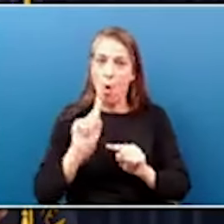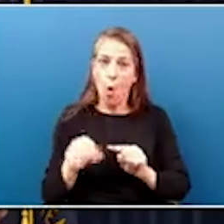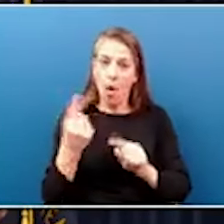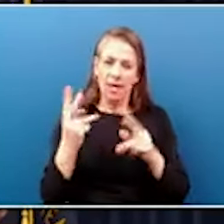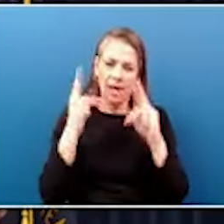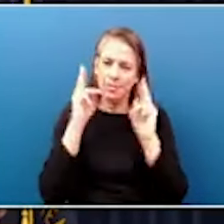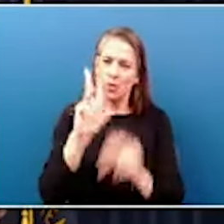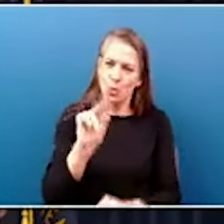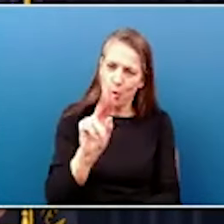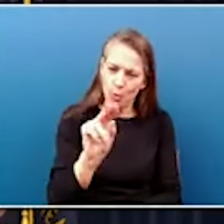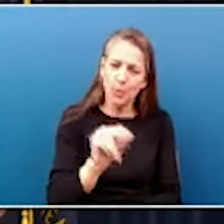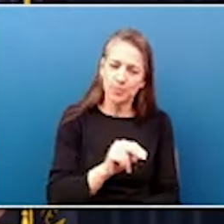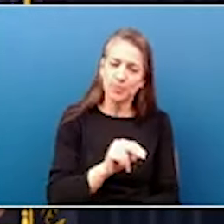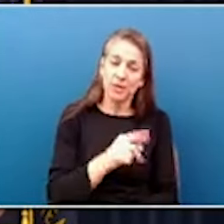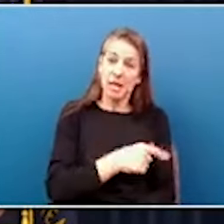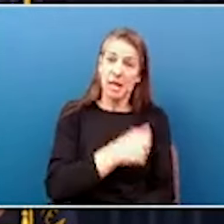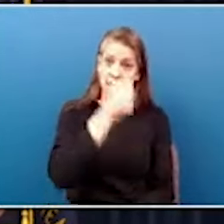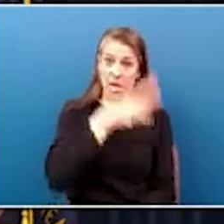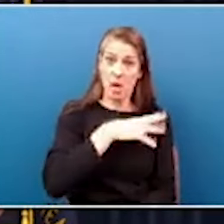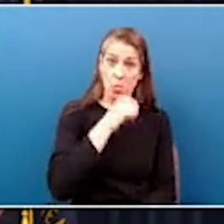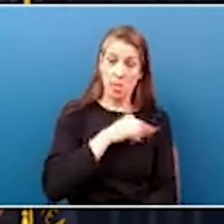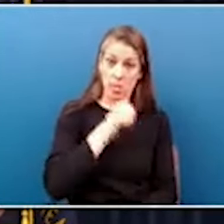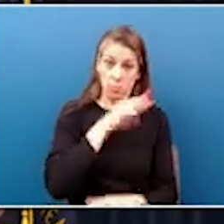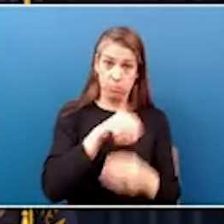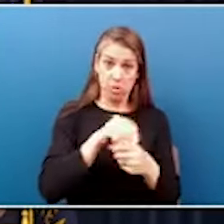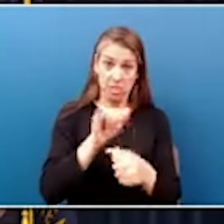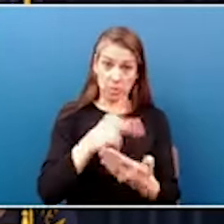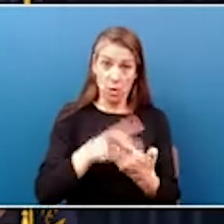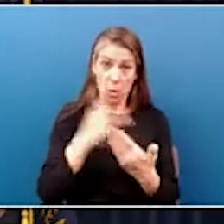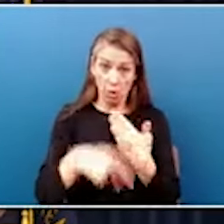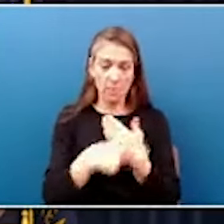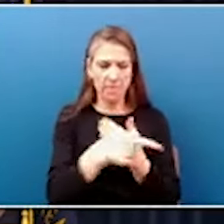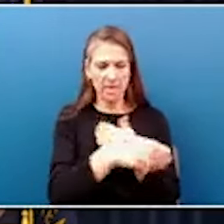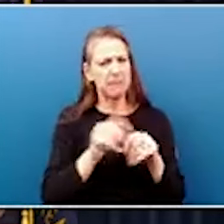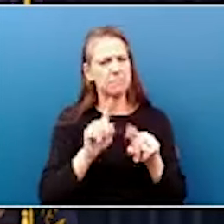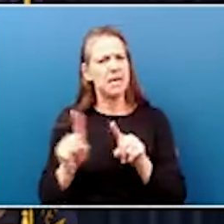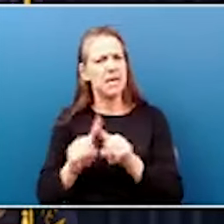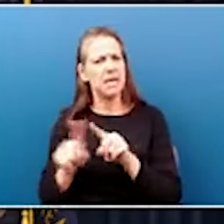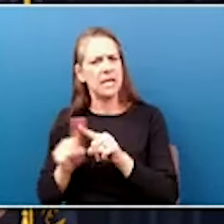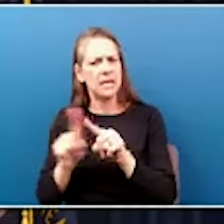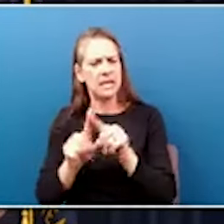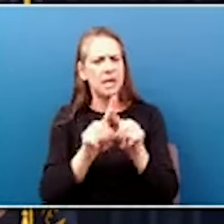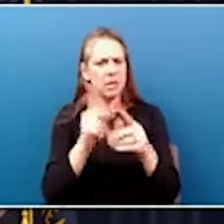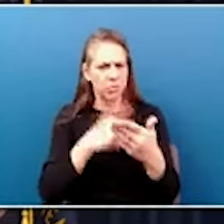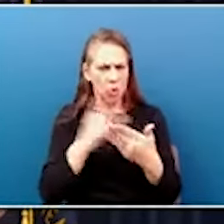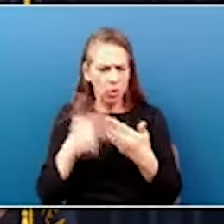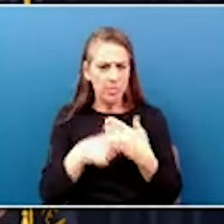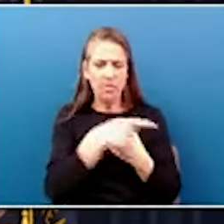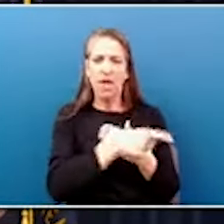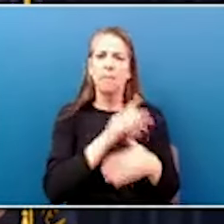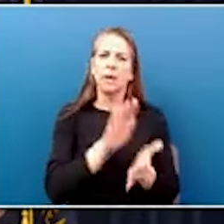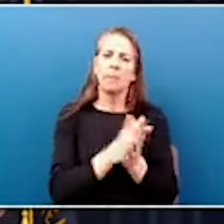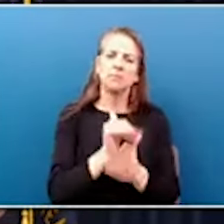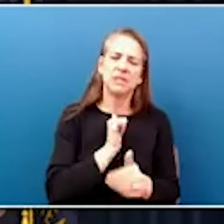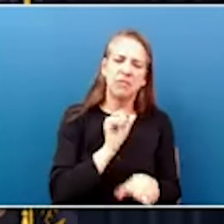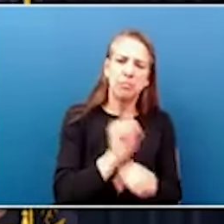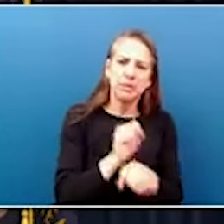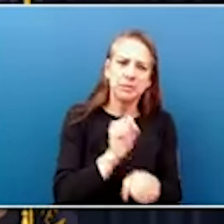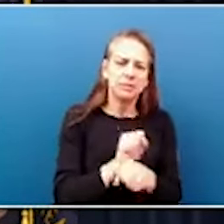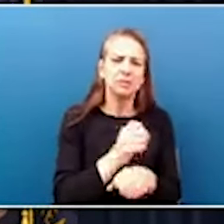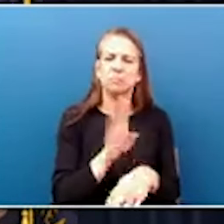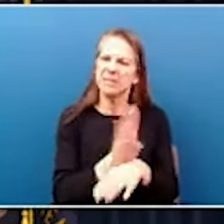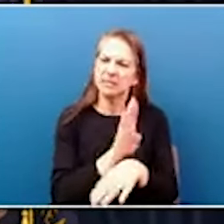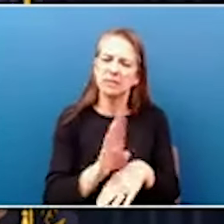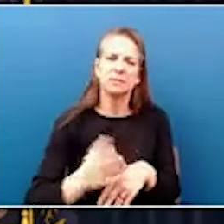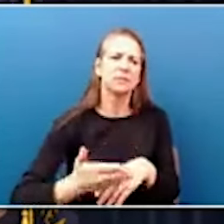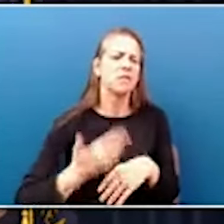these young men and women who tend to be in those careers also become entrepreneurs and giving back to the robust growth in the Western region.